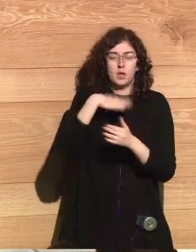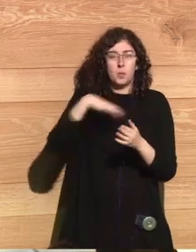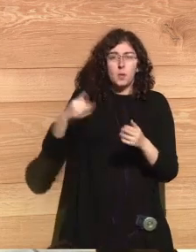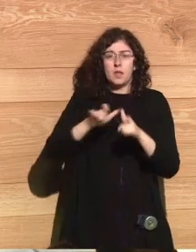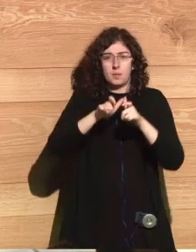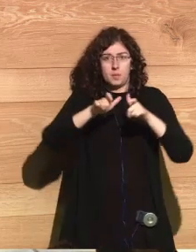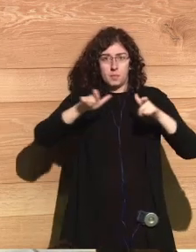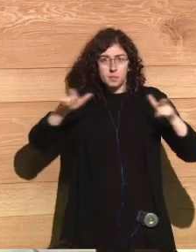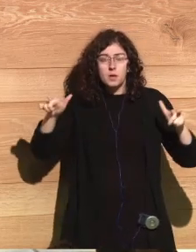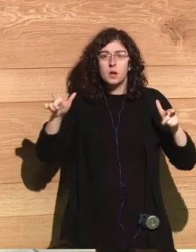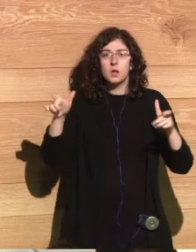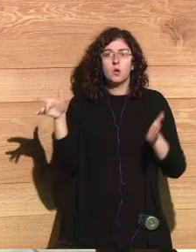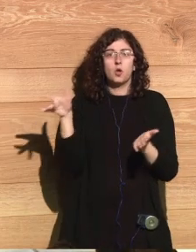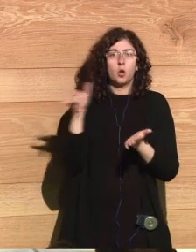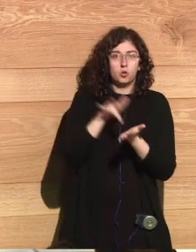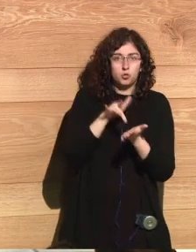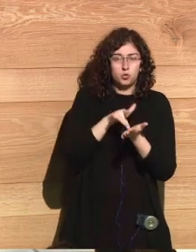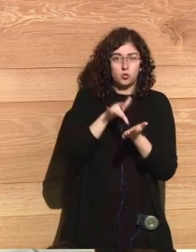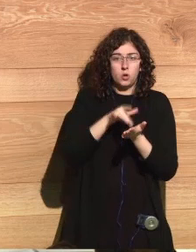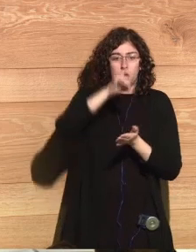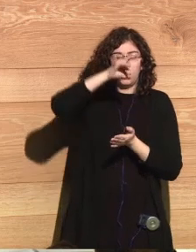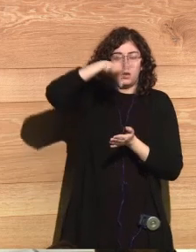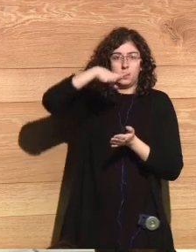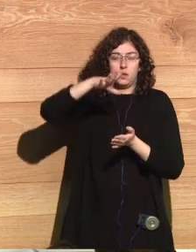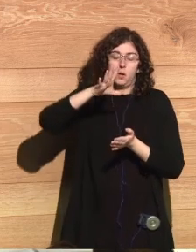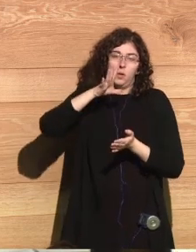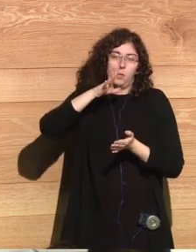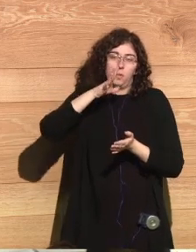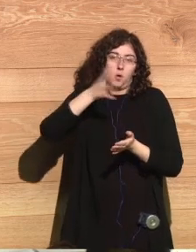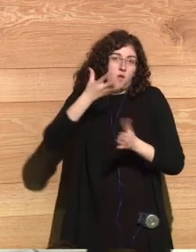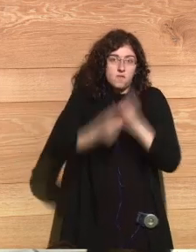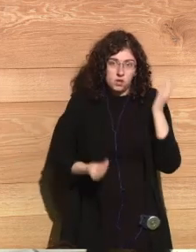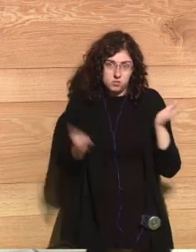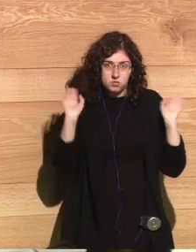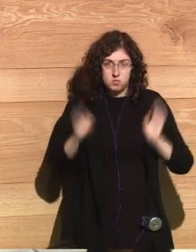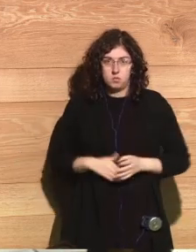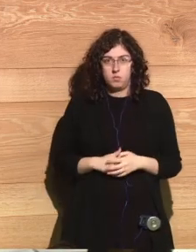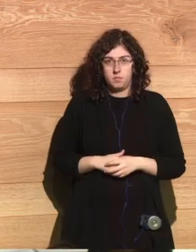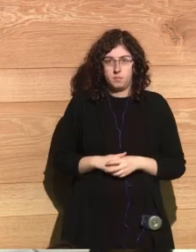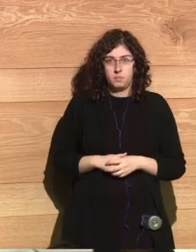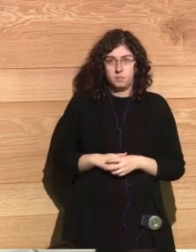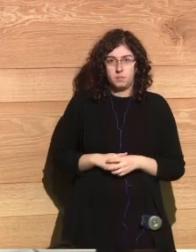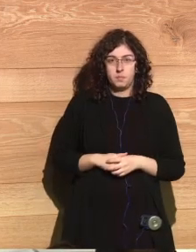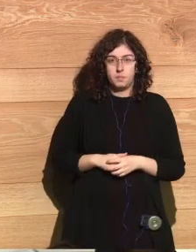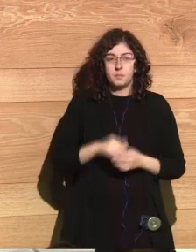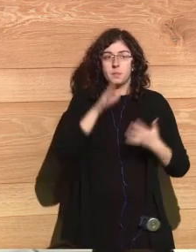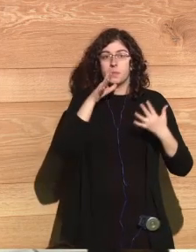possibility of having an accidental explosion of a nuclear weapon.